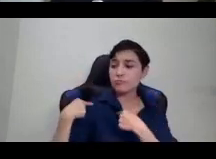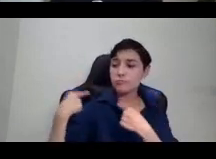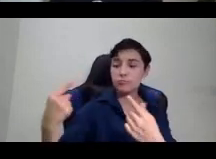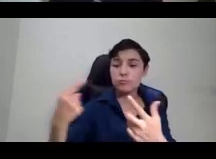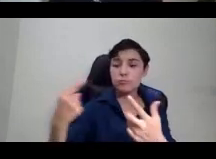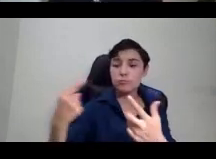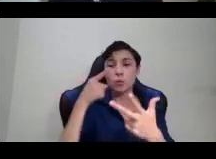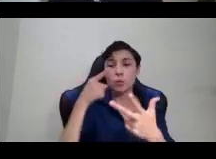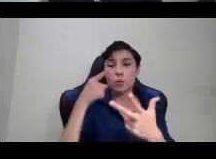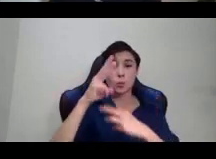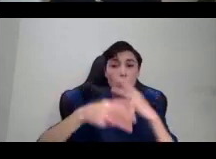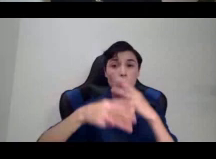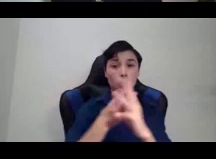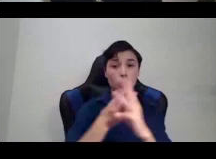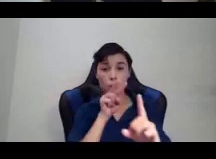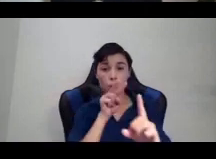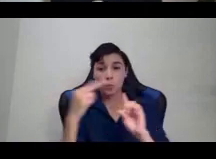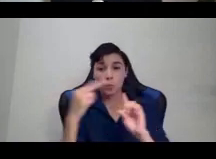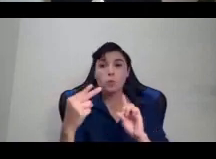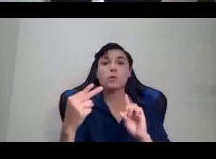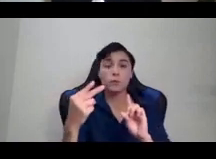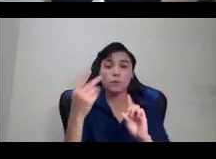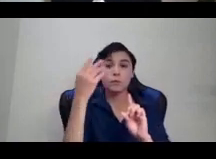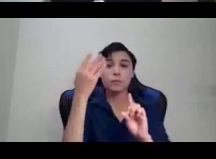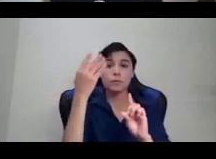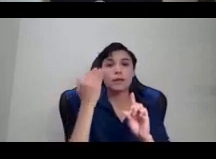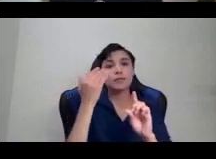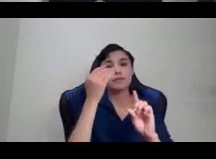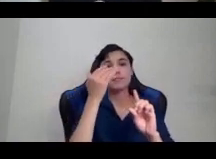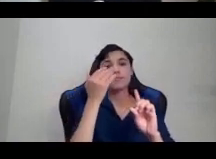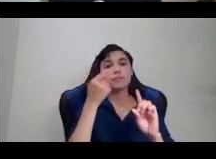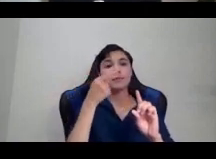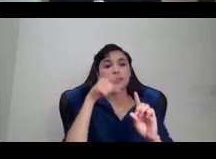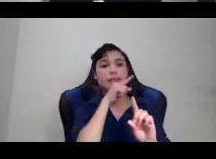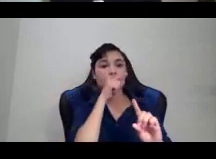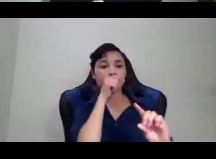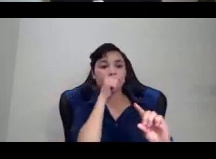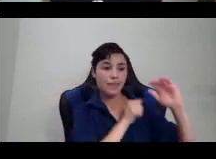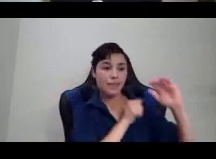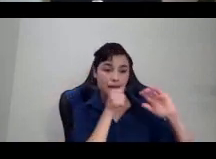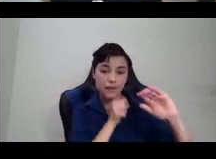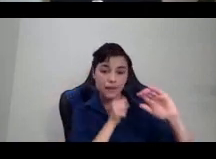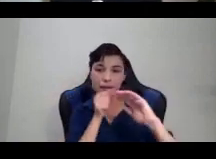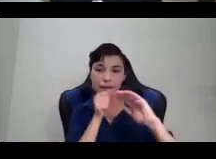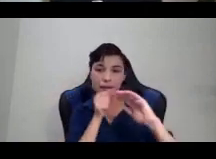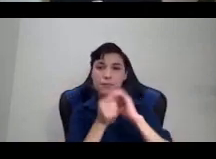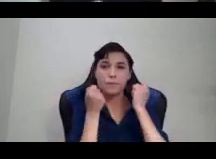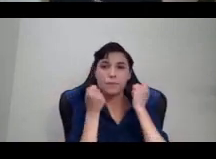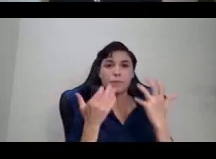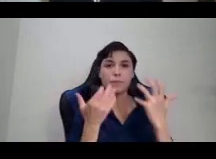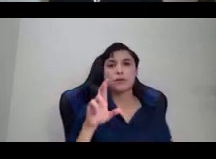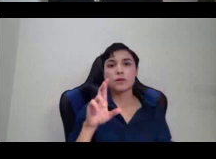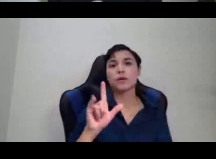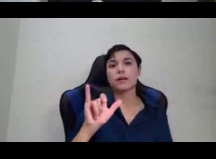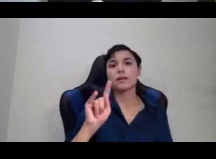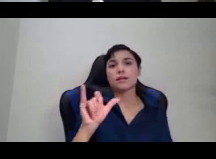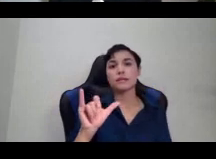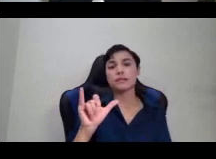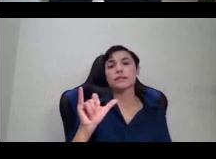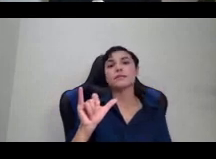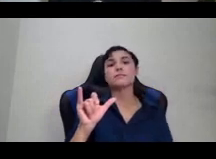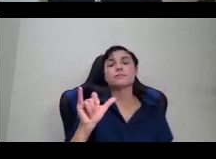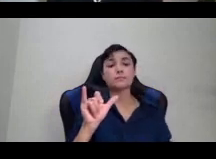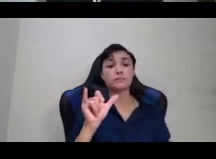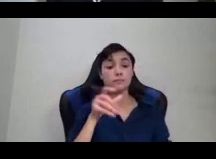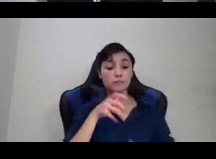of the realities that have been hidden from us by colonialism that have that colonialism has tried to erase either